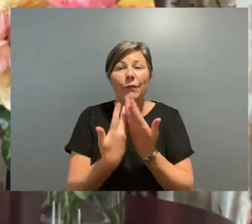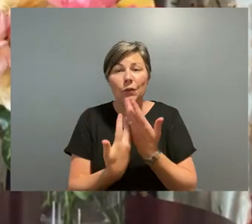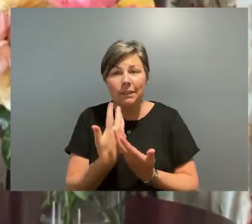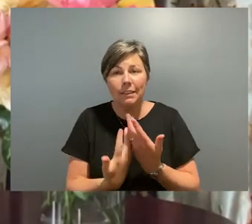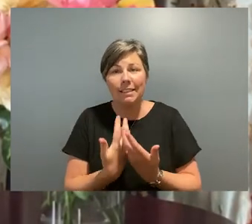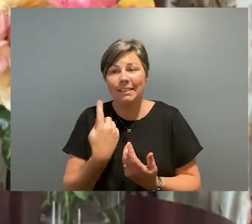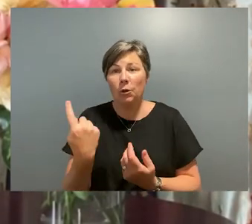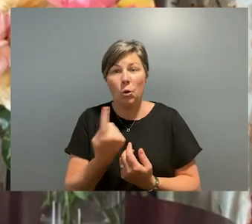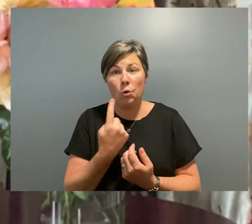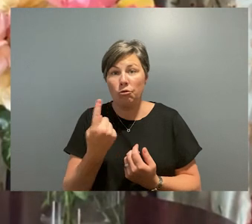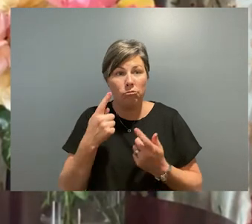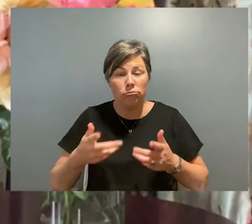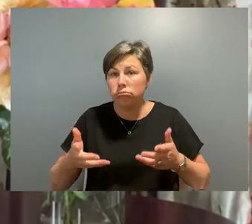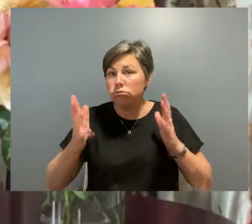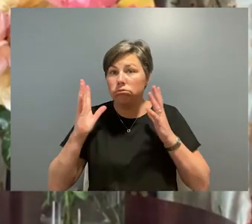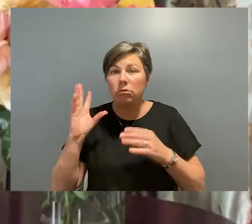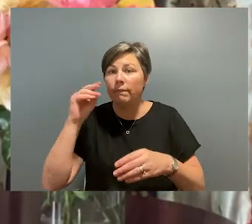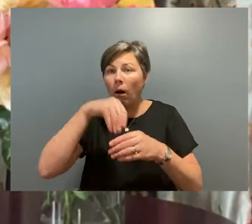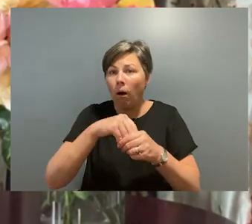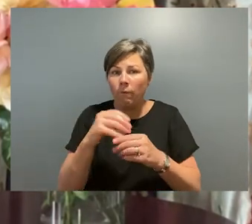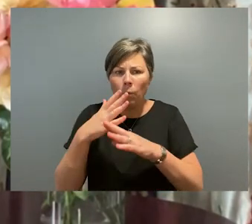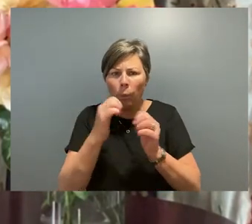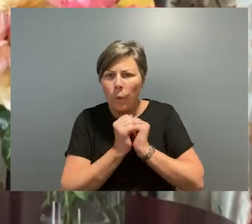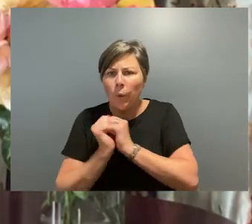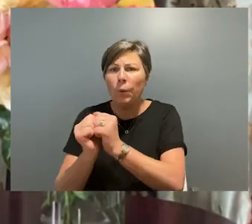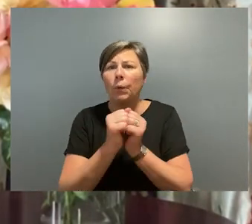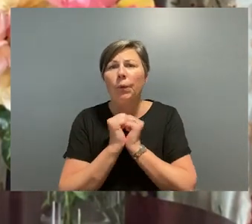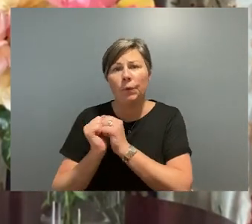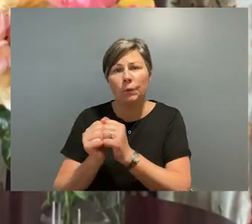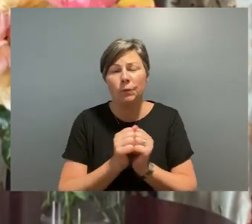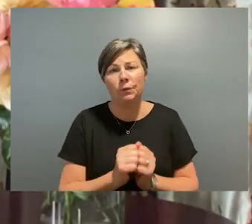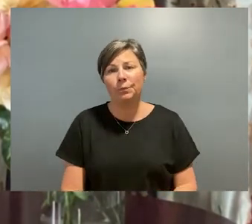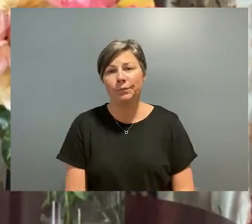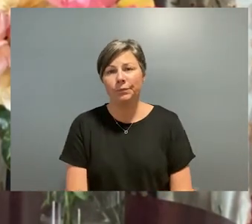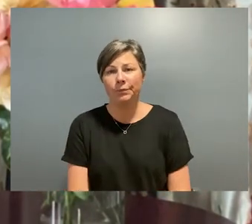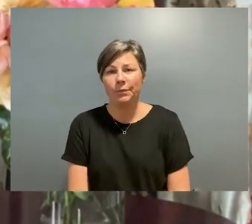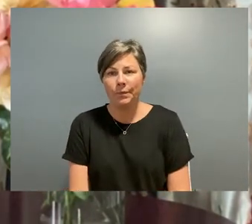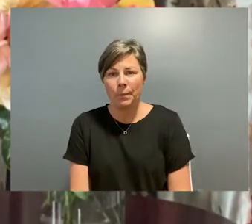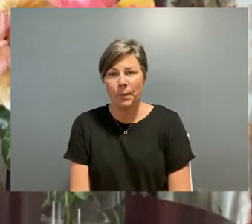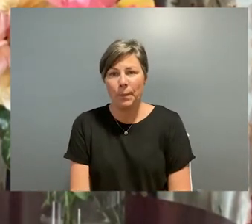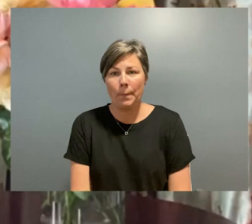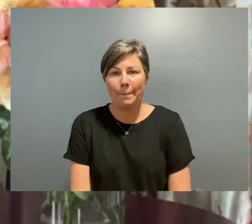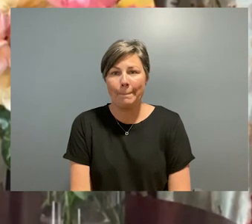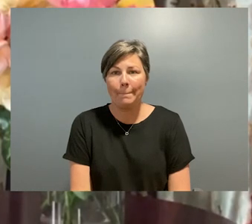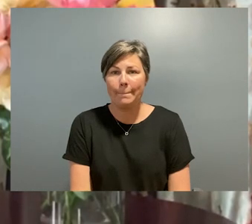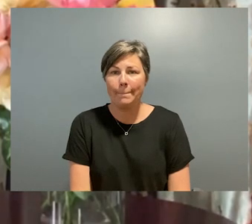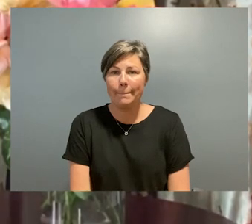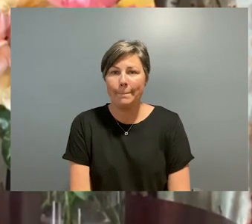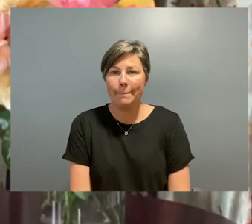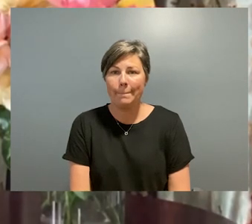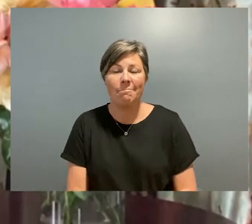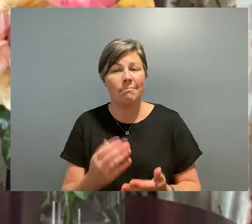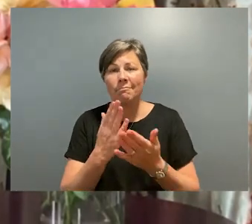university partners who through their collaboration with the festival will add to the artistic ferment created by it.